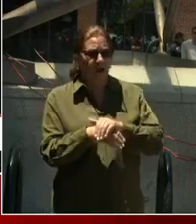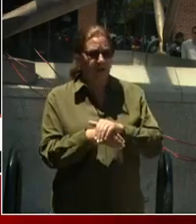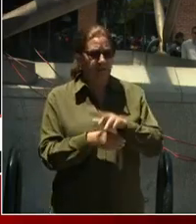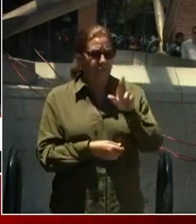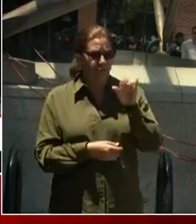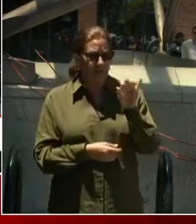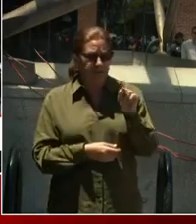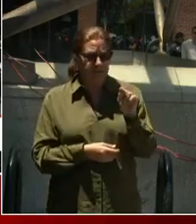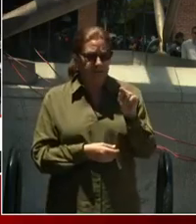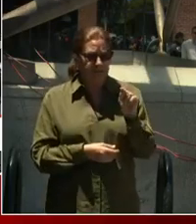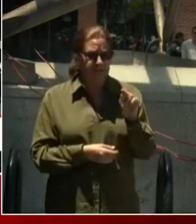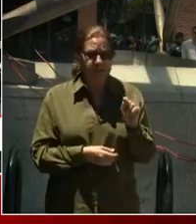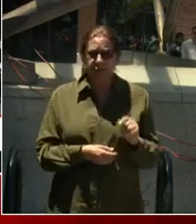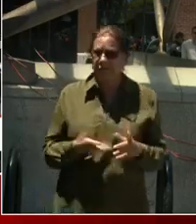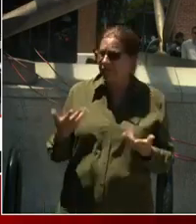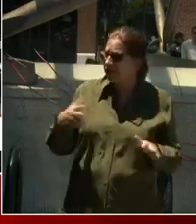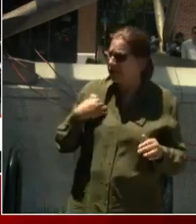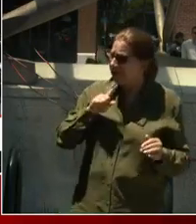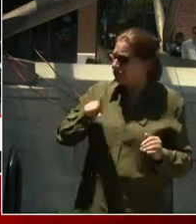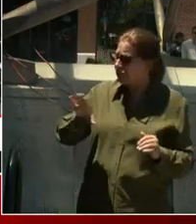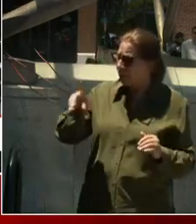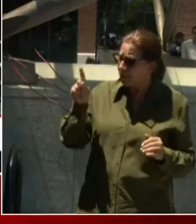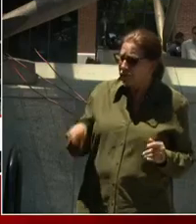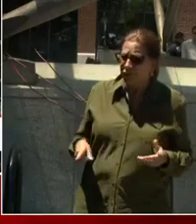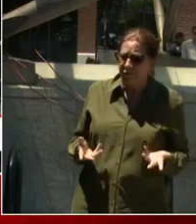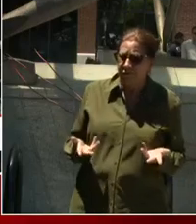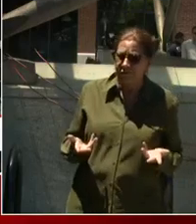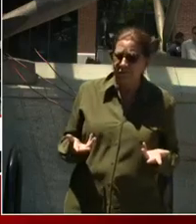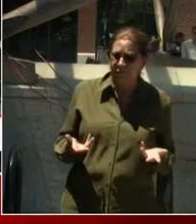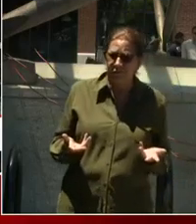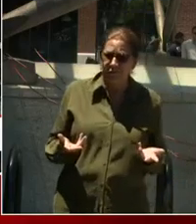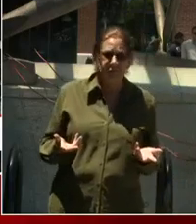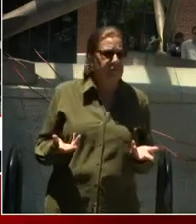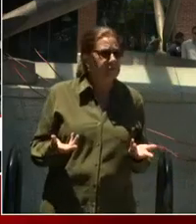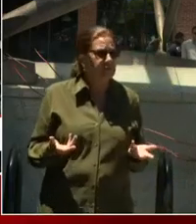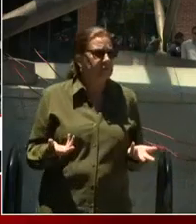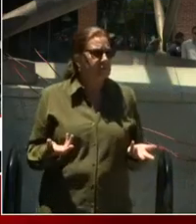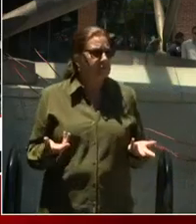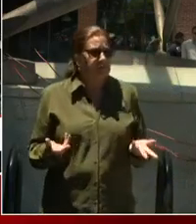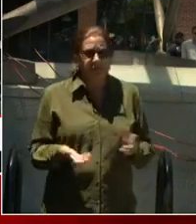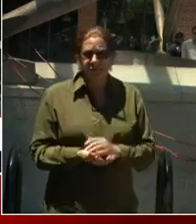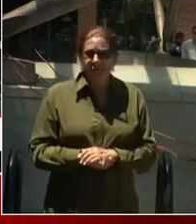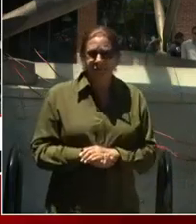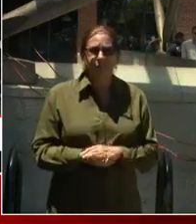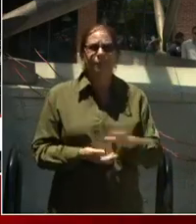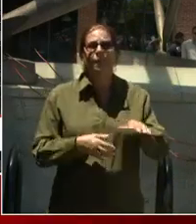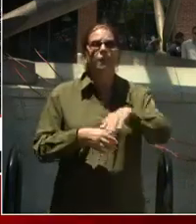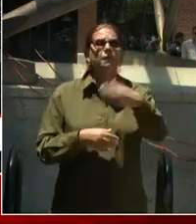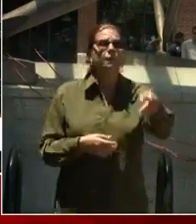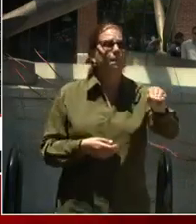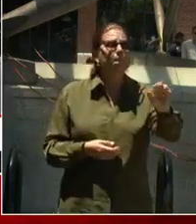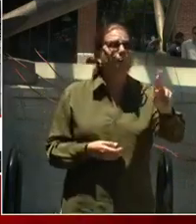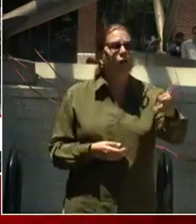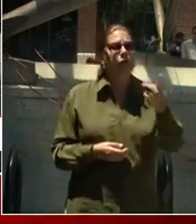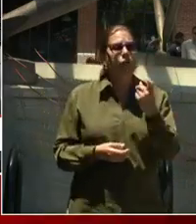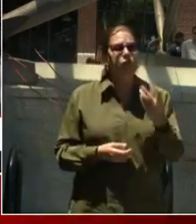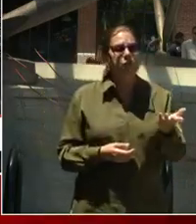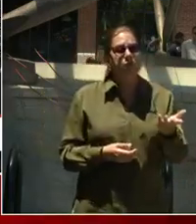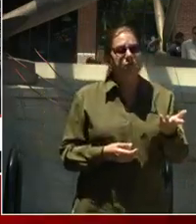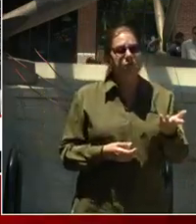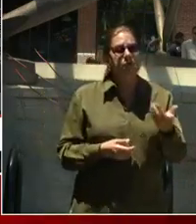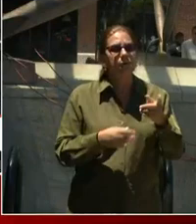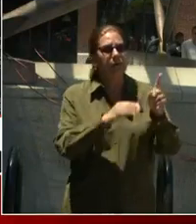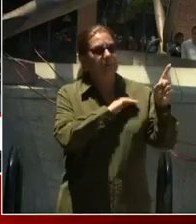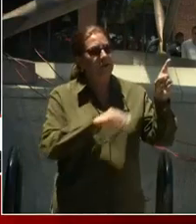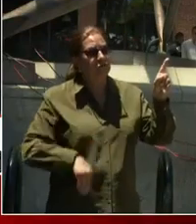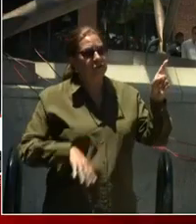I answered your question. This is about tourism. Yes, Mark. Mayor Bowser, you spoke of the hospitality industry